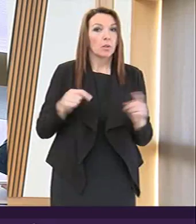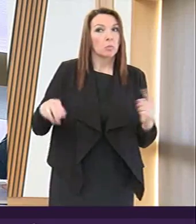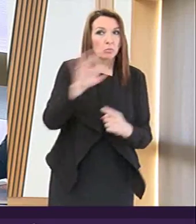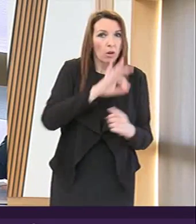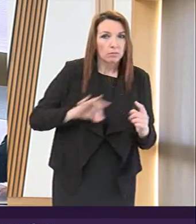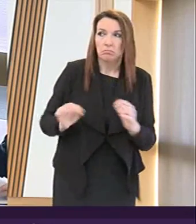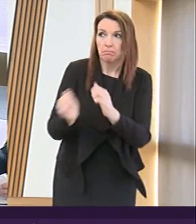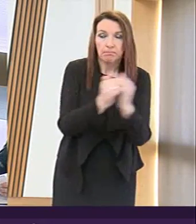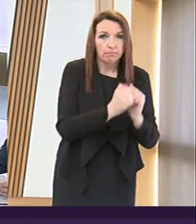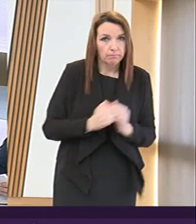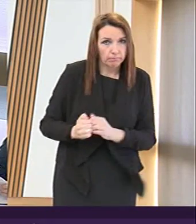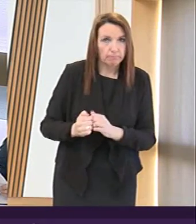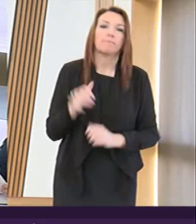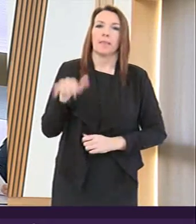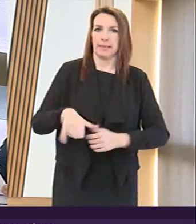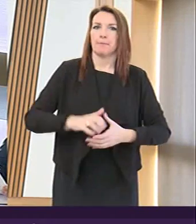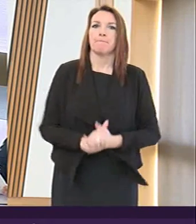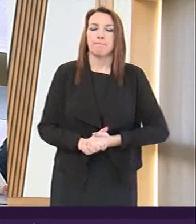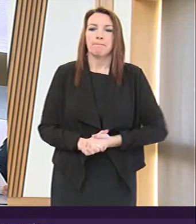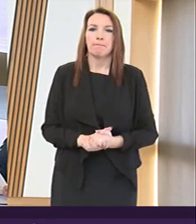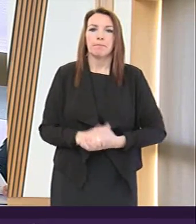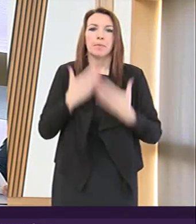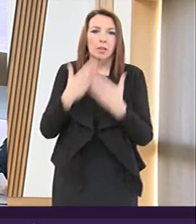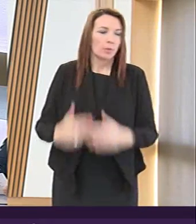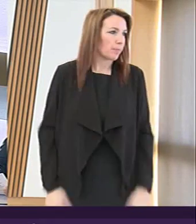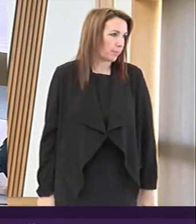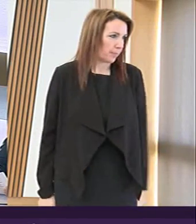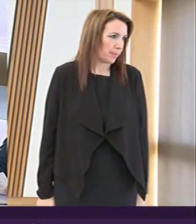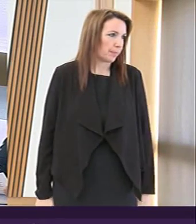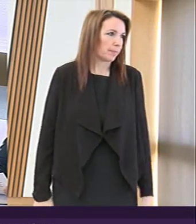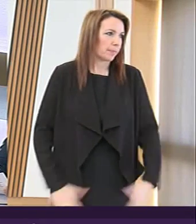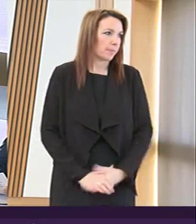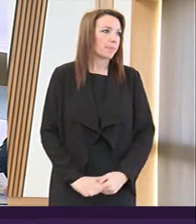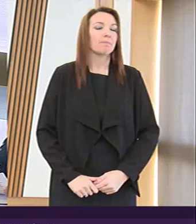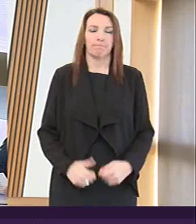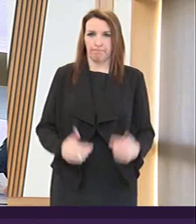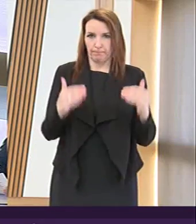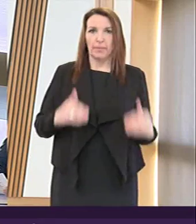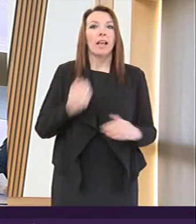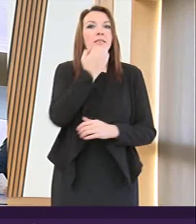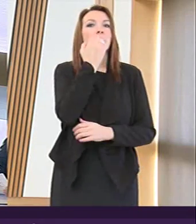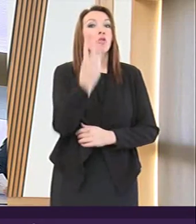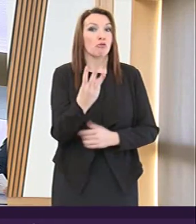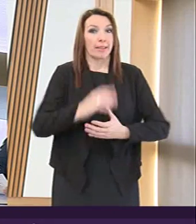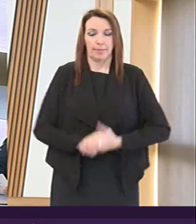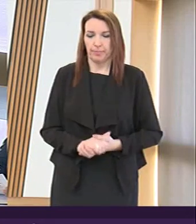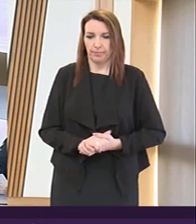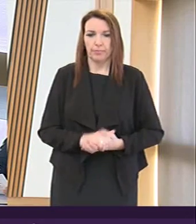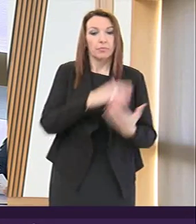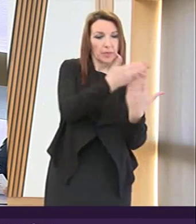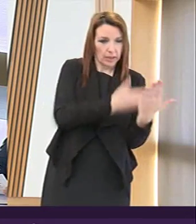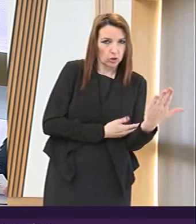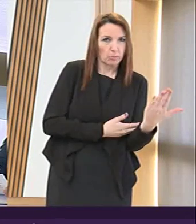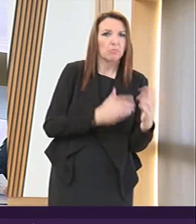content with these instruments, please? Yes Thank you Agenda Item 3 then, which is instruments